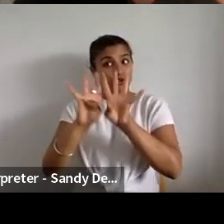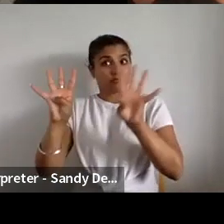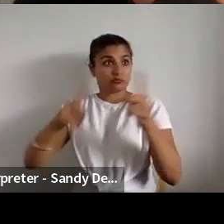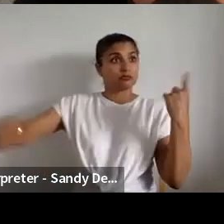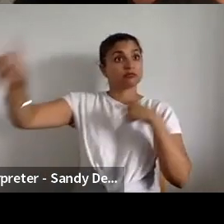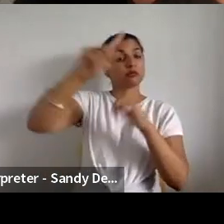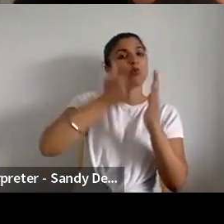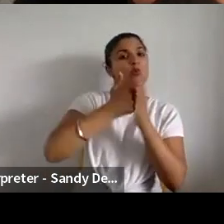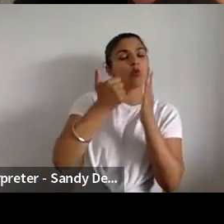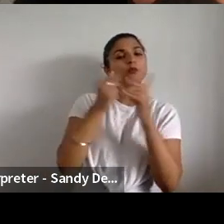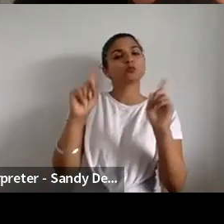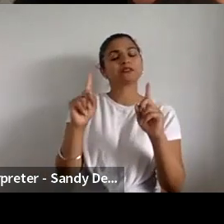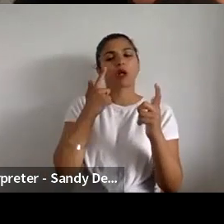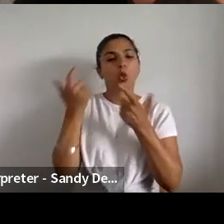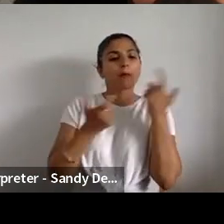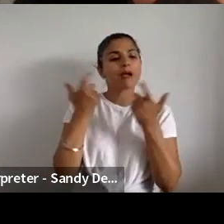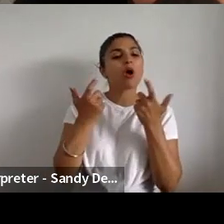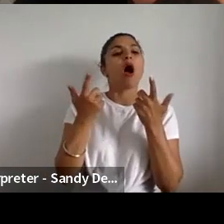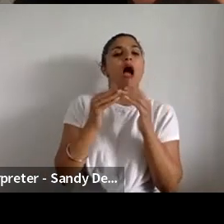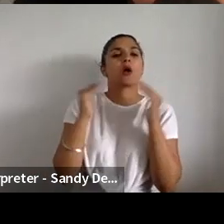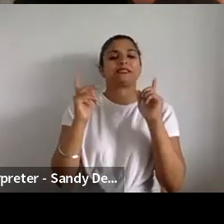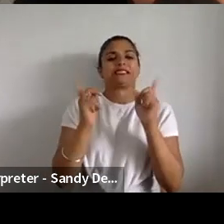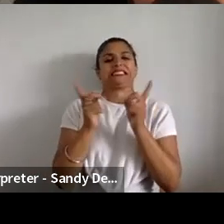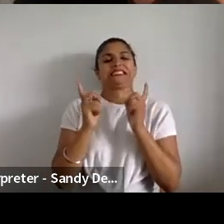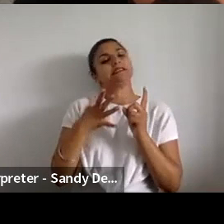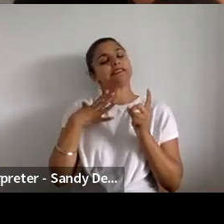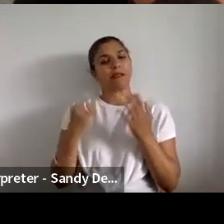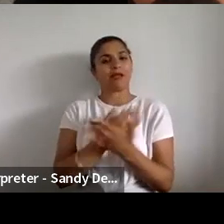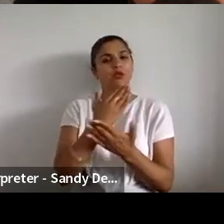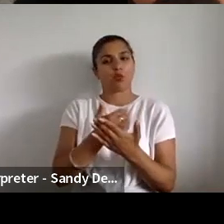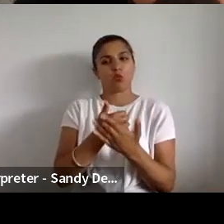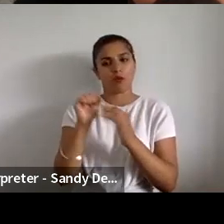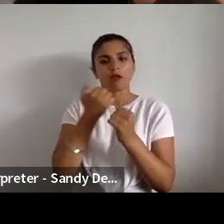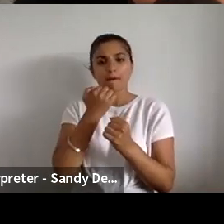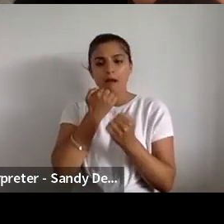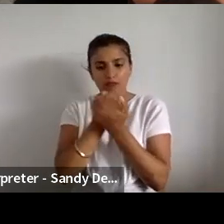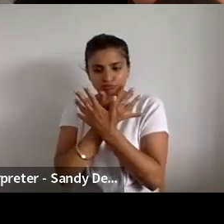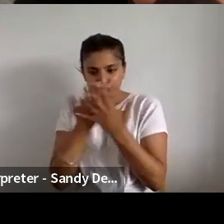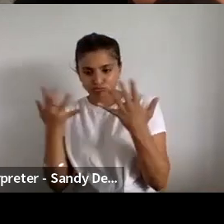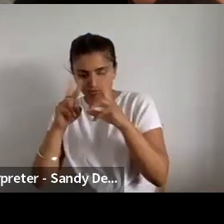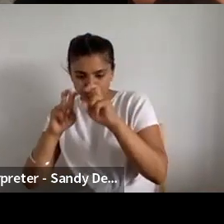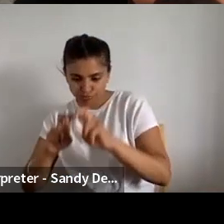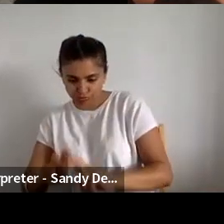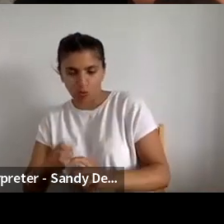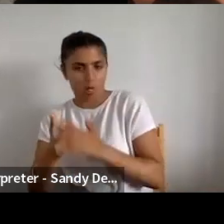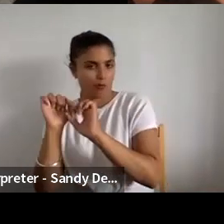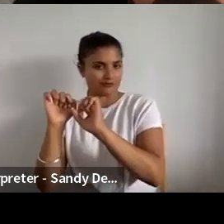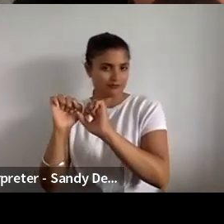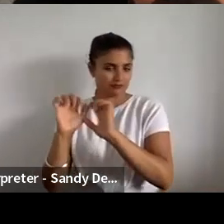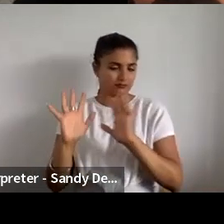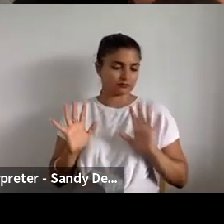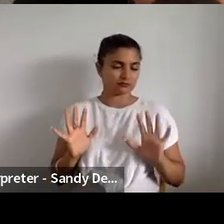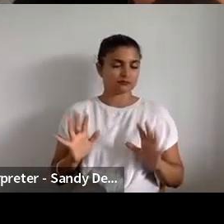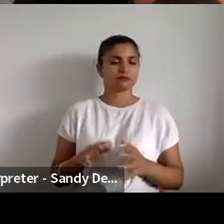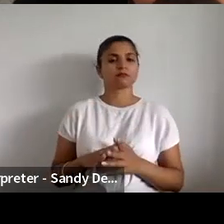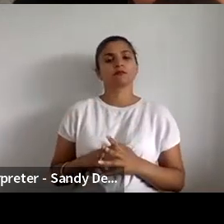seek to do and much more subjective and qualitative and careful looking at equity across the